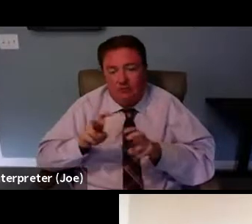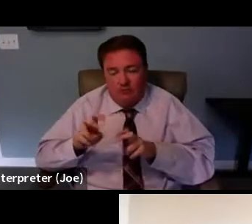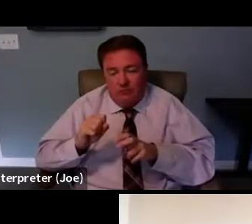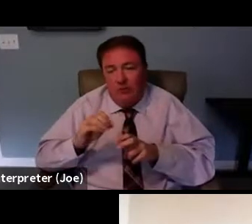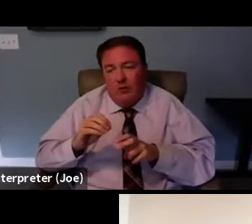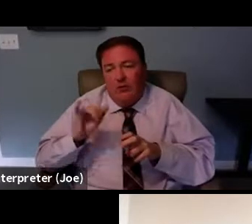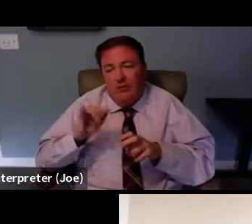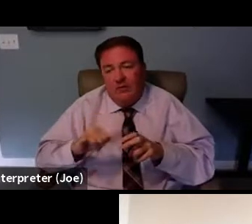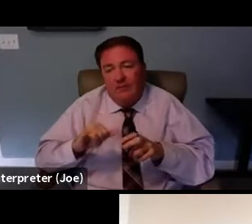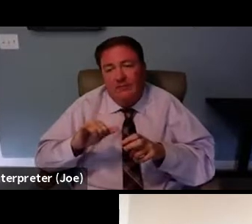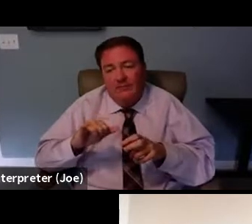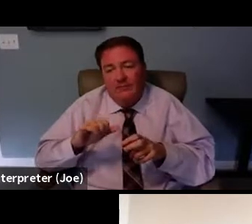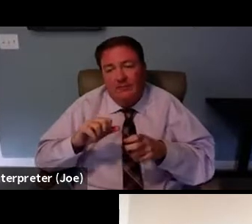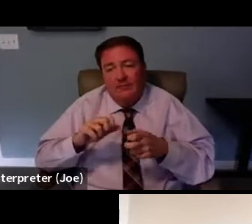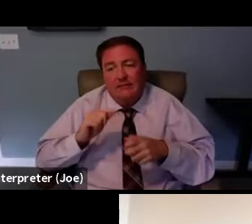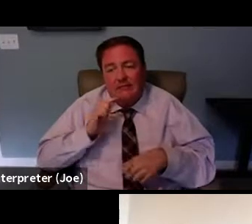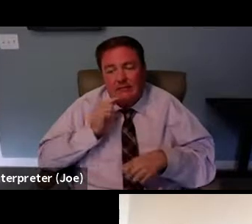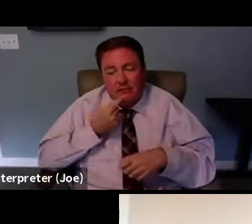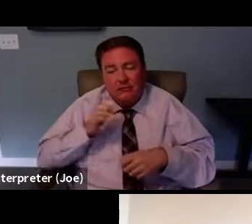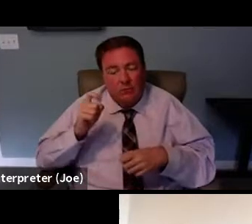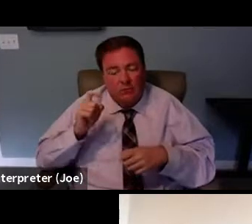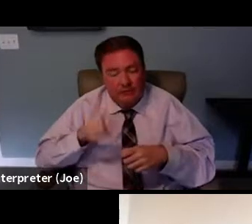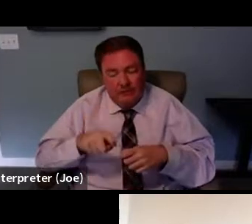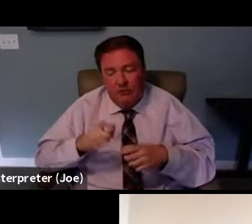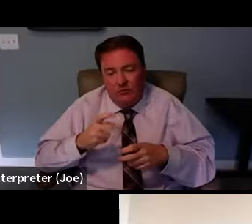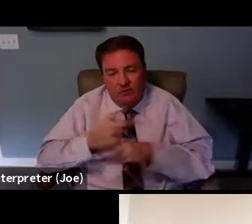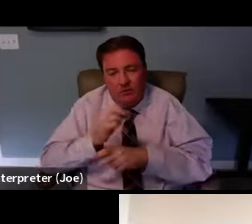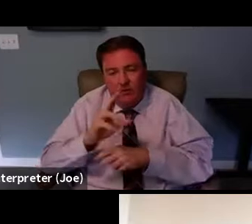issue that we need to tackle now.